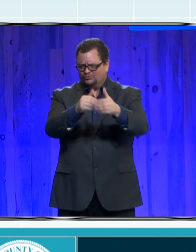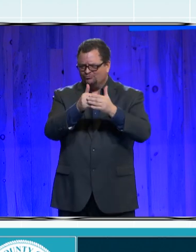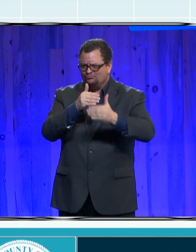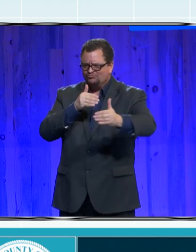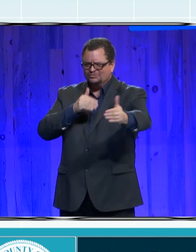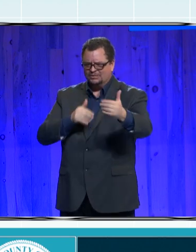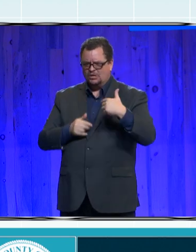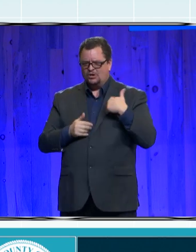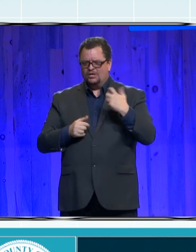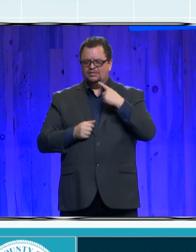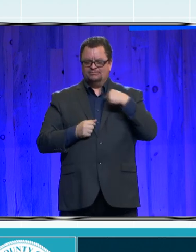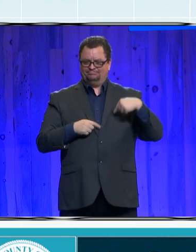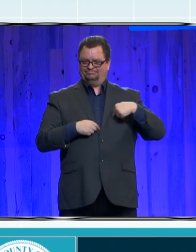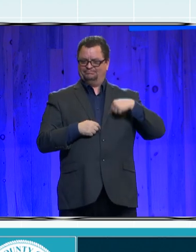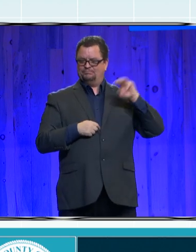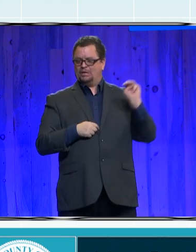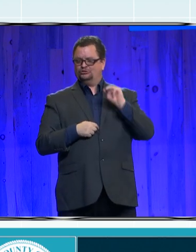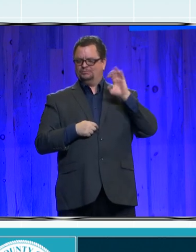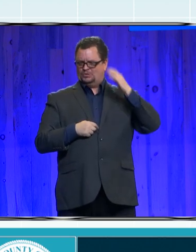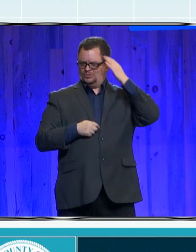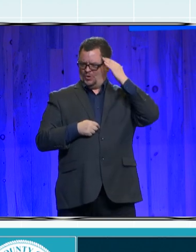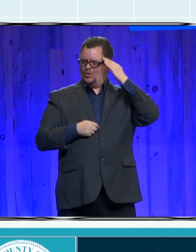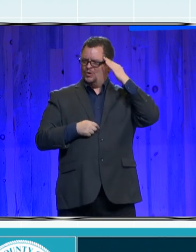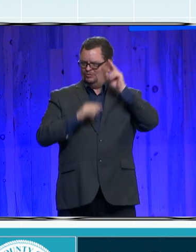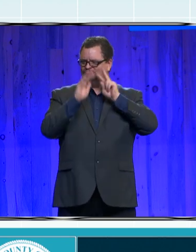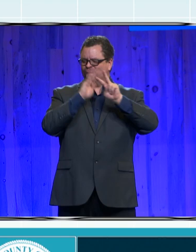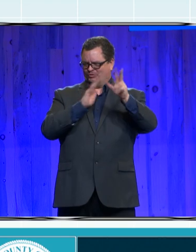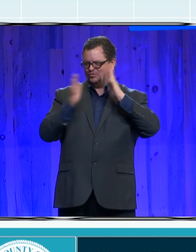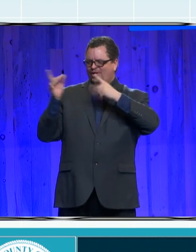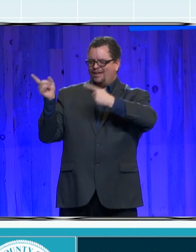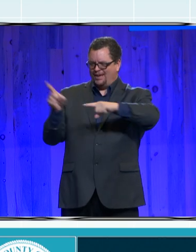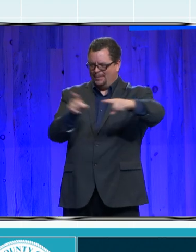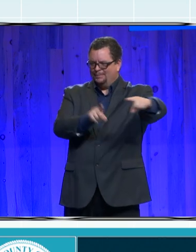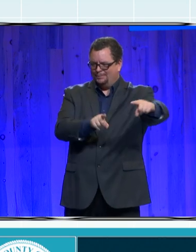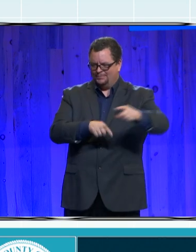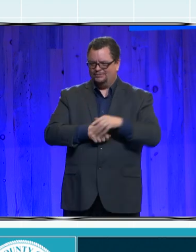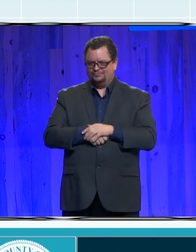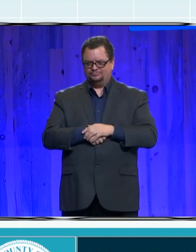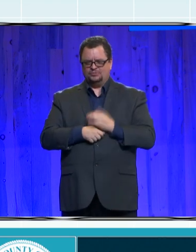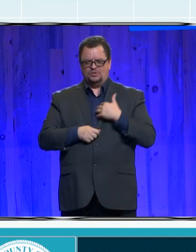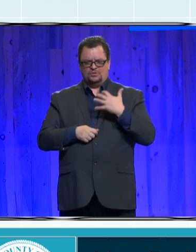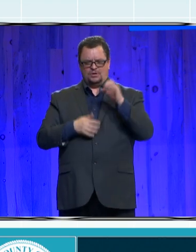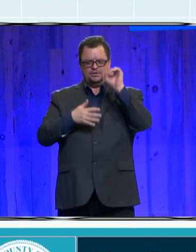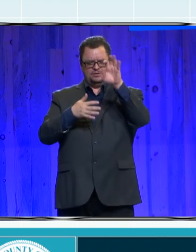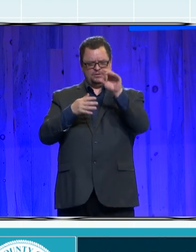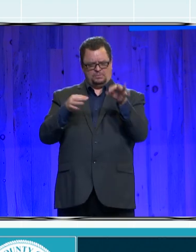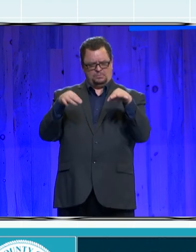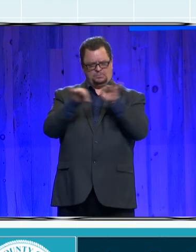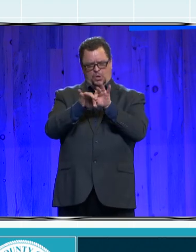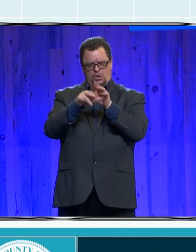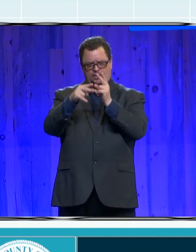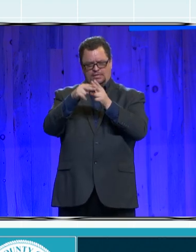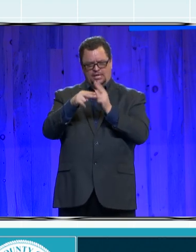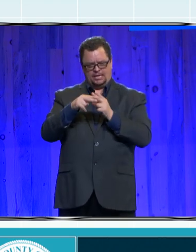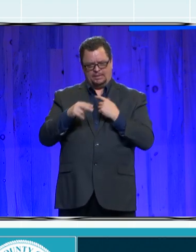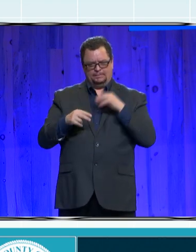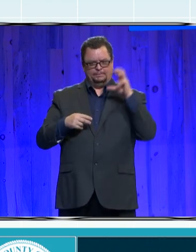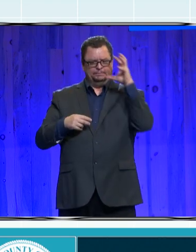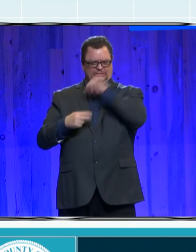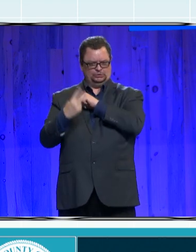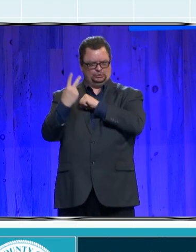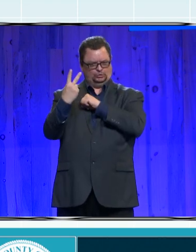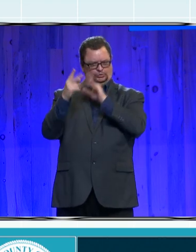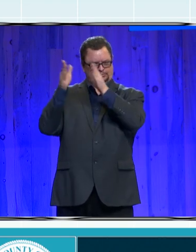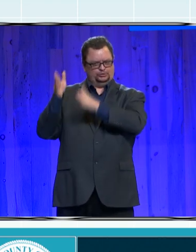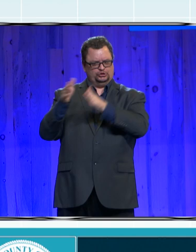is what always happens. They hand you a couple of names of really important people that you missed. So two more folks that are here today